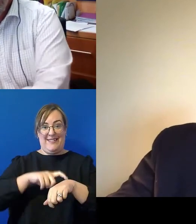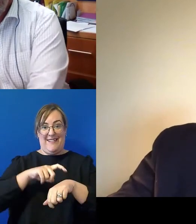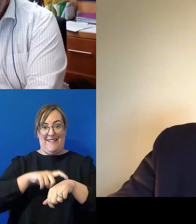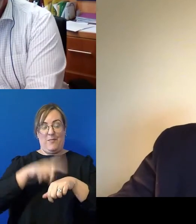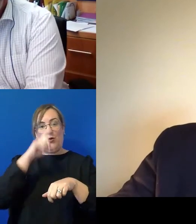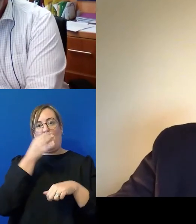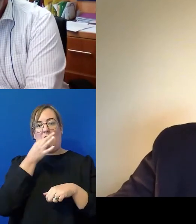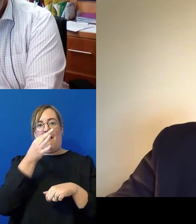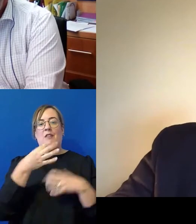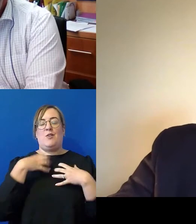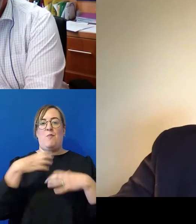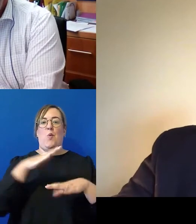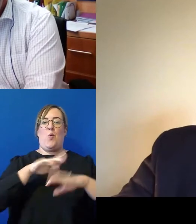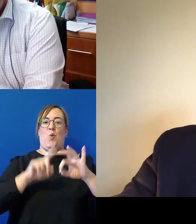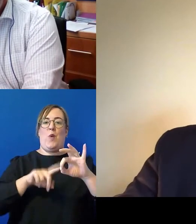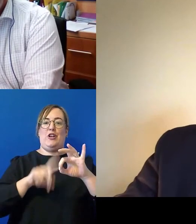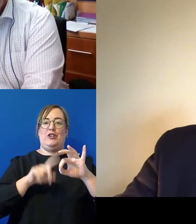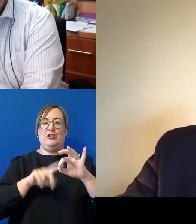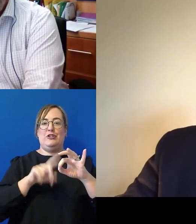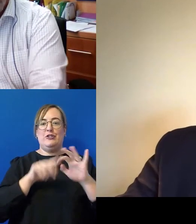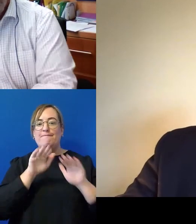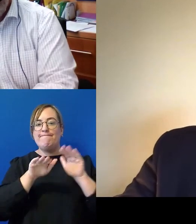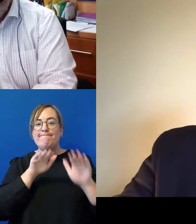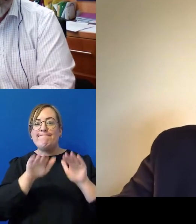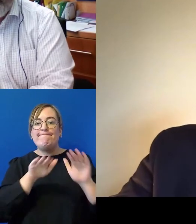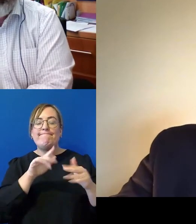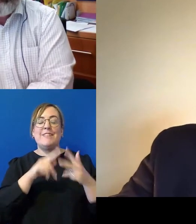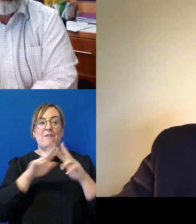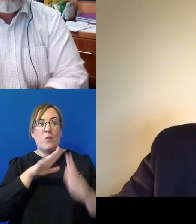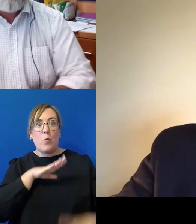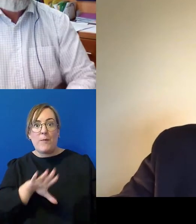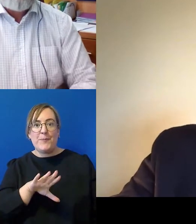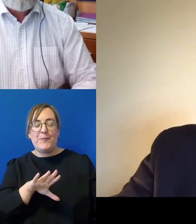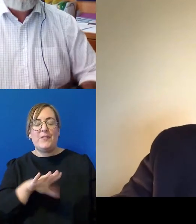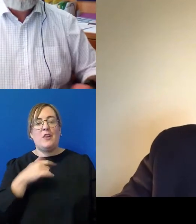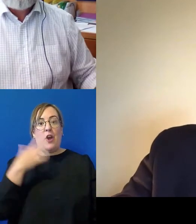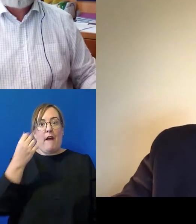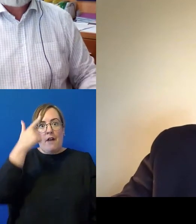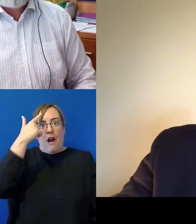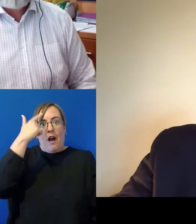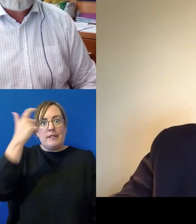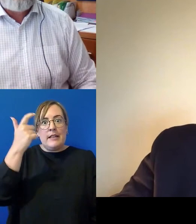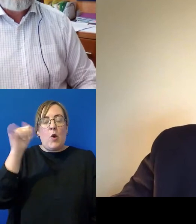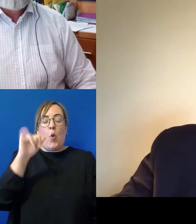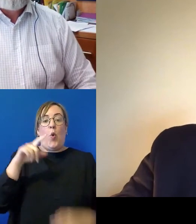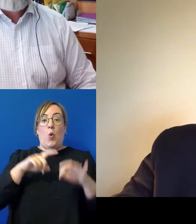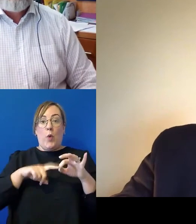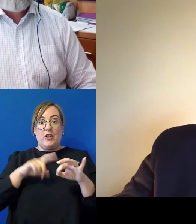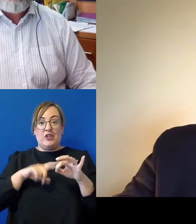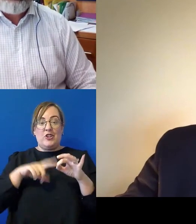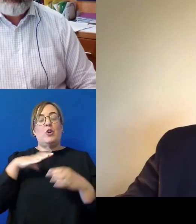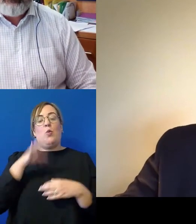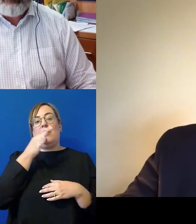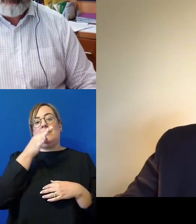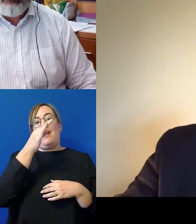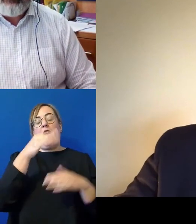more about what he spoke about just then so if you have an idea that sprang to mind or a question that you thought of during